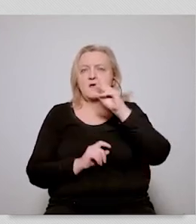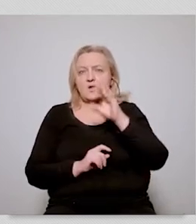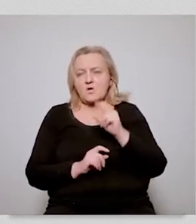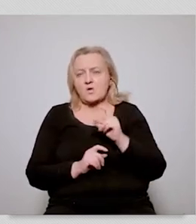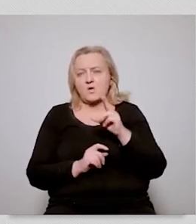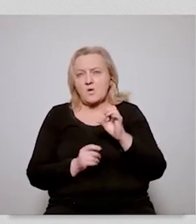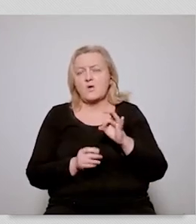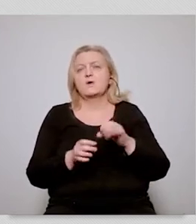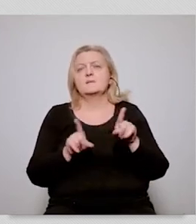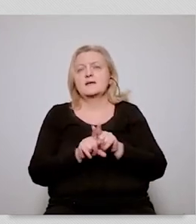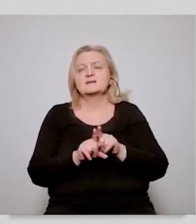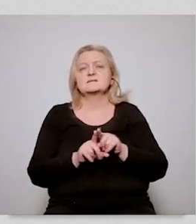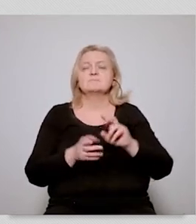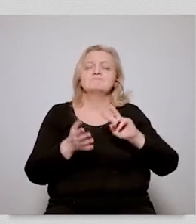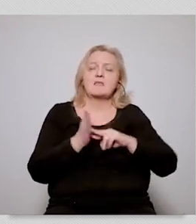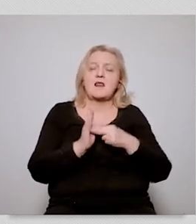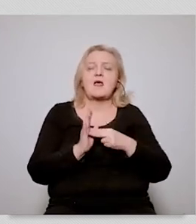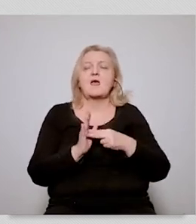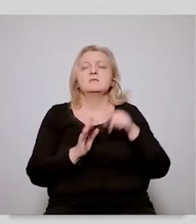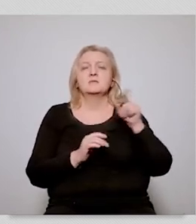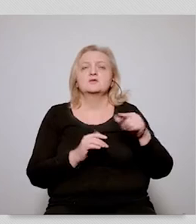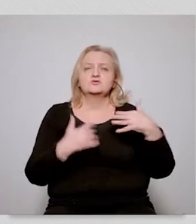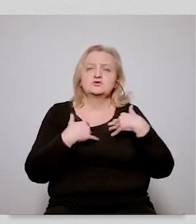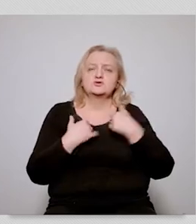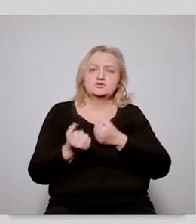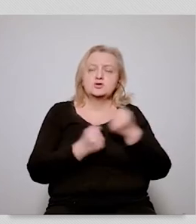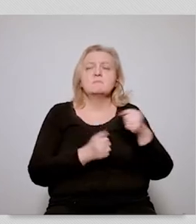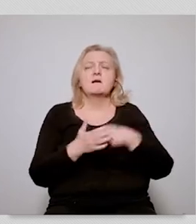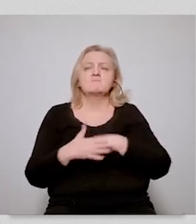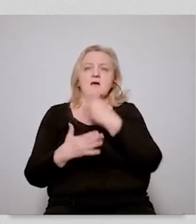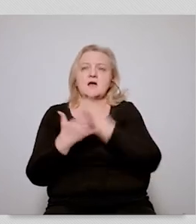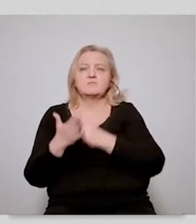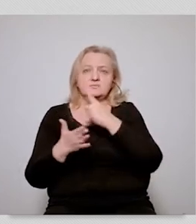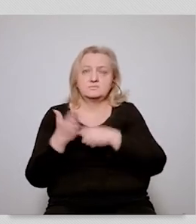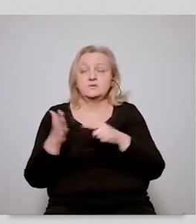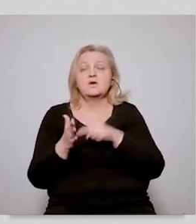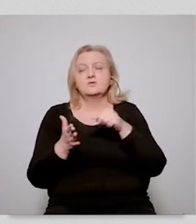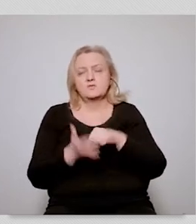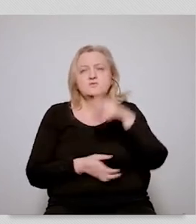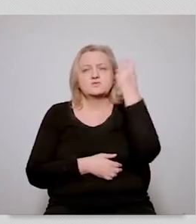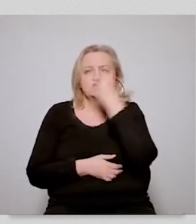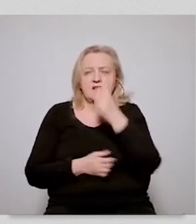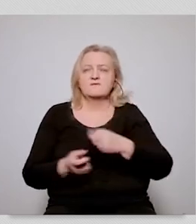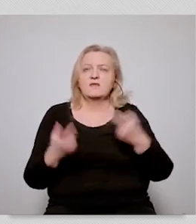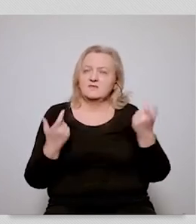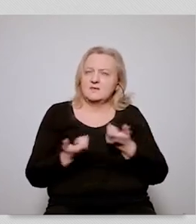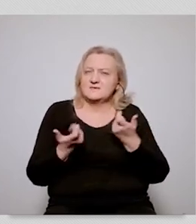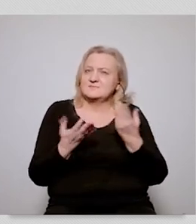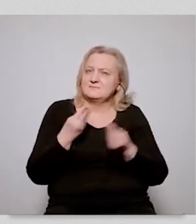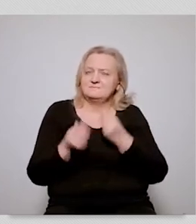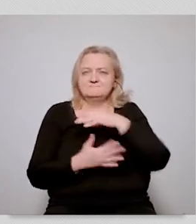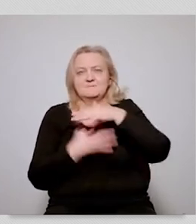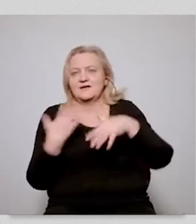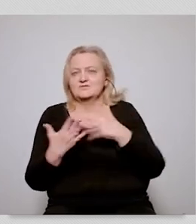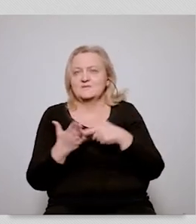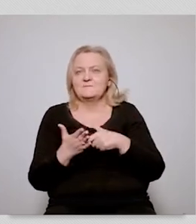so this combination of environmental efforts with anti-abortion movements may lead